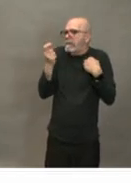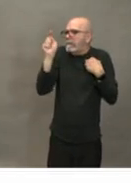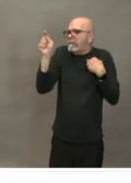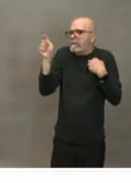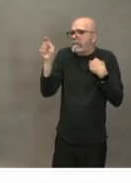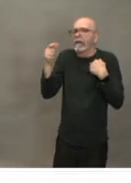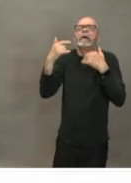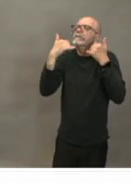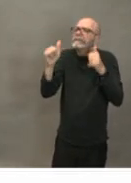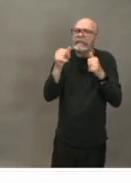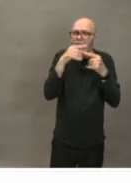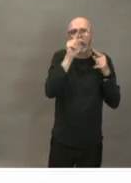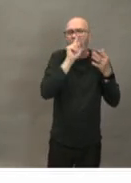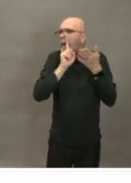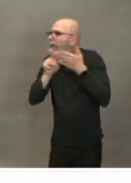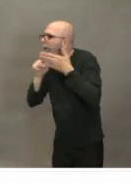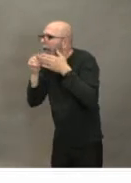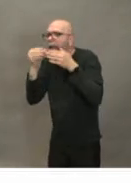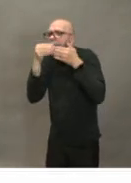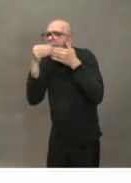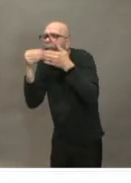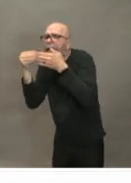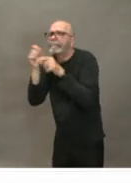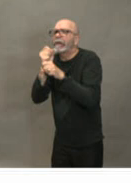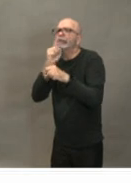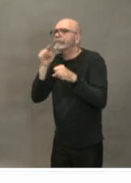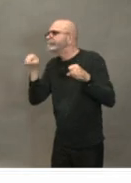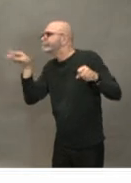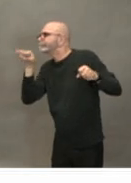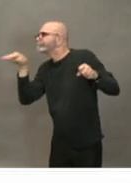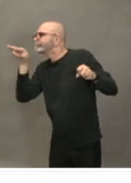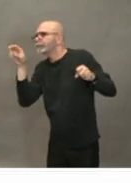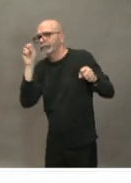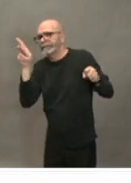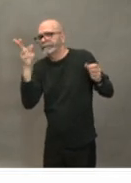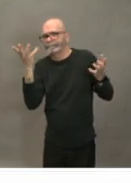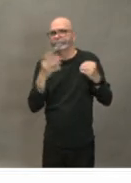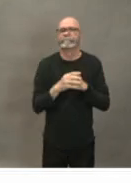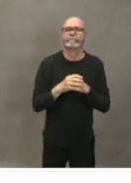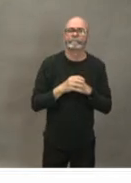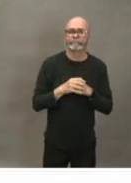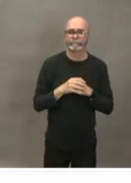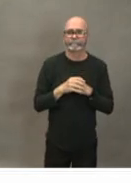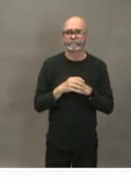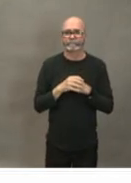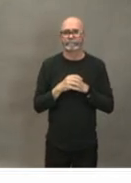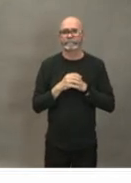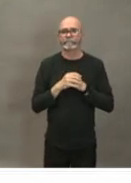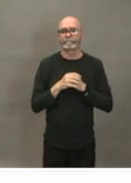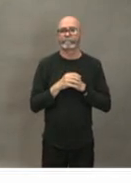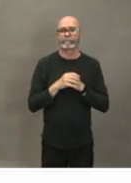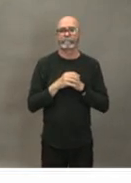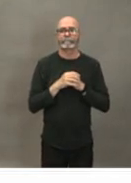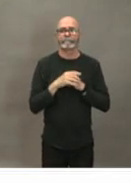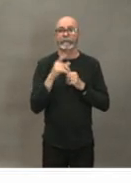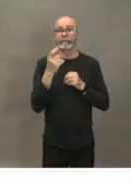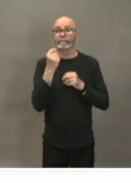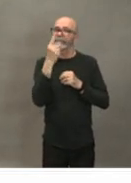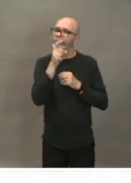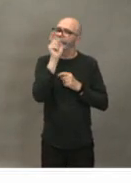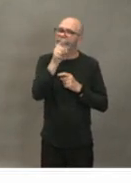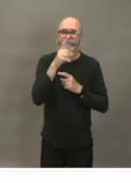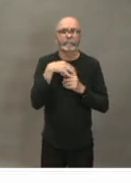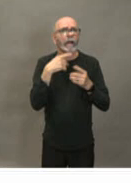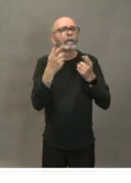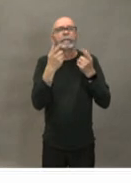lead at uh very soon we'll become connected into what are the specific issues we need to plan for here in halifax but as